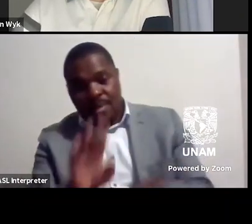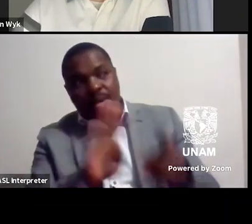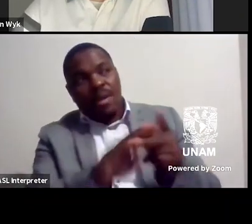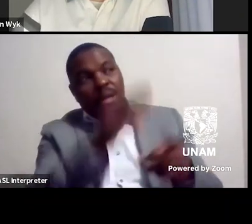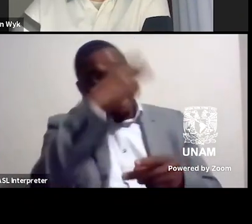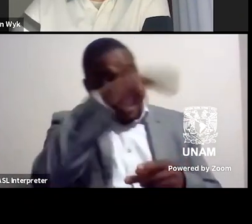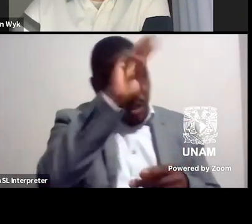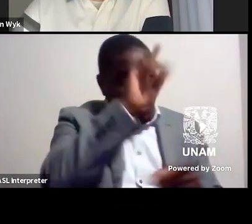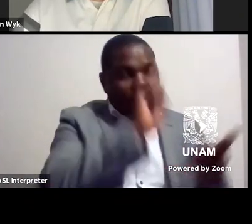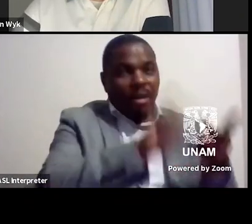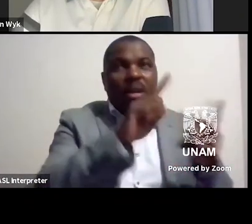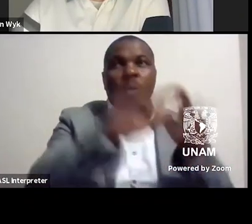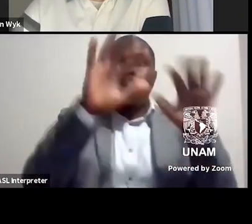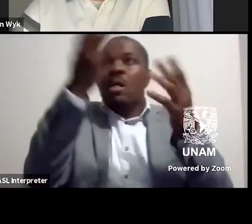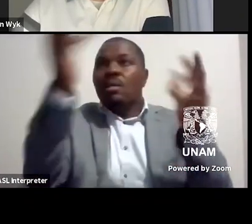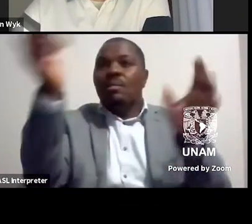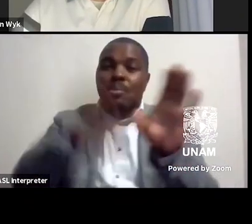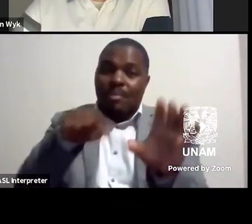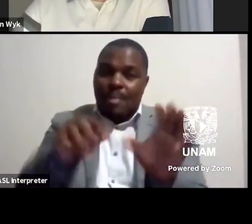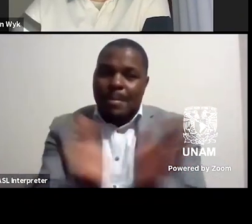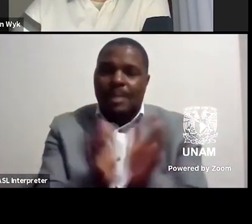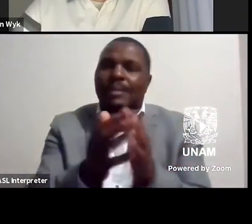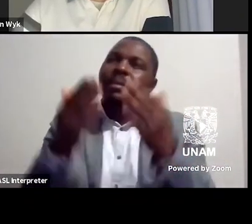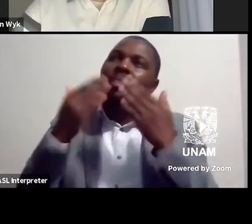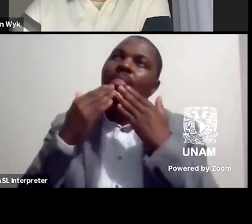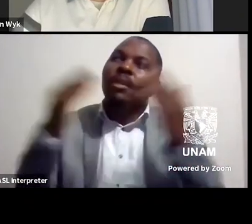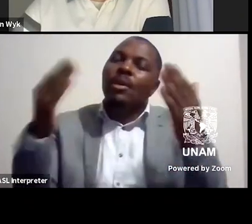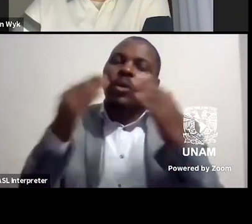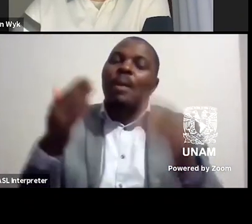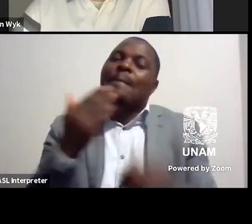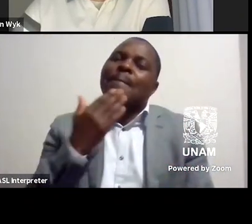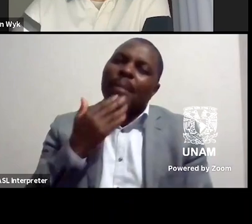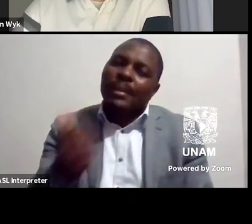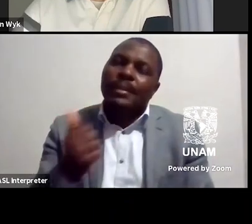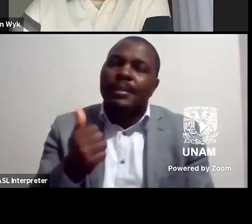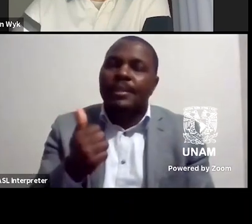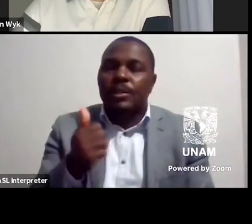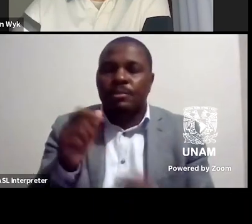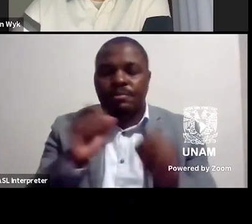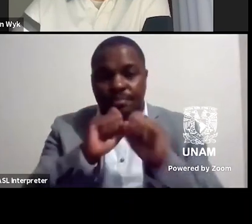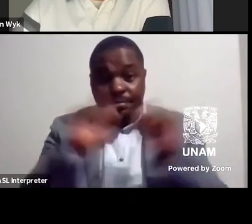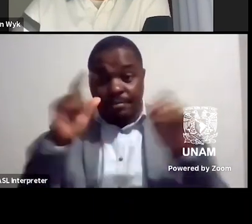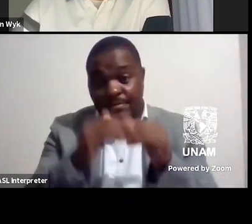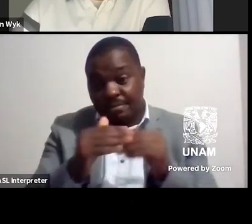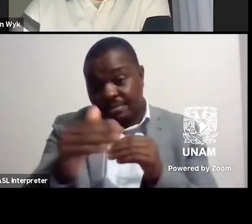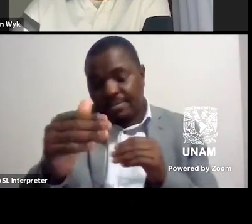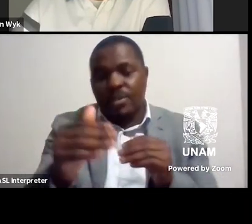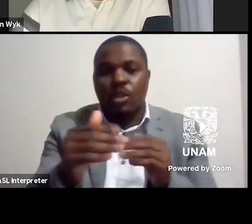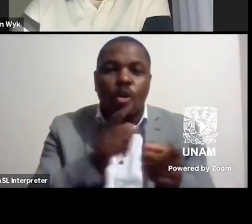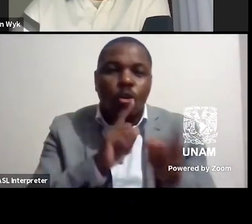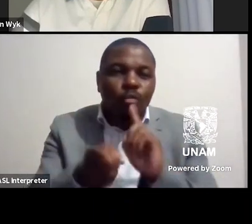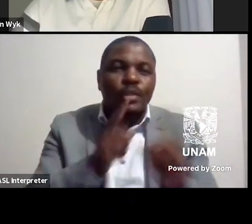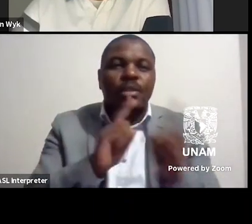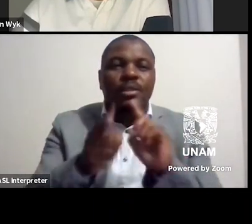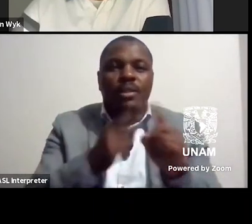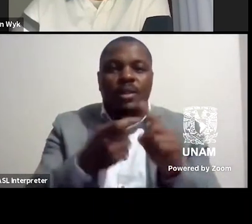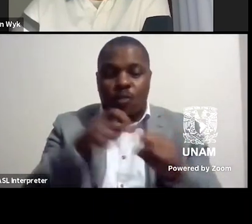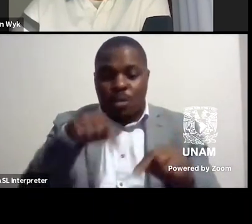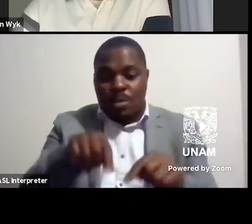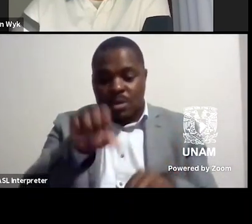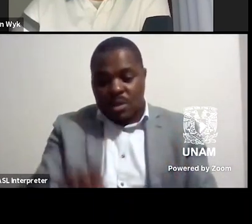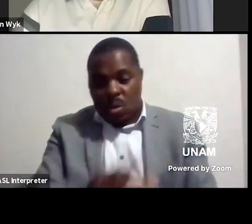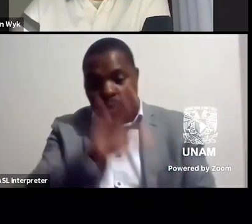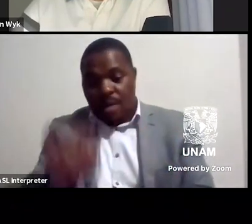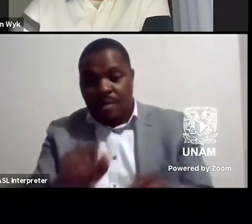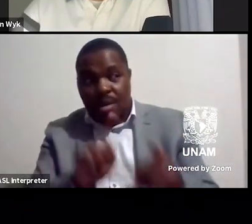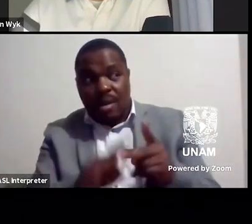that you've enjoyed this session please keep a lookout for the conversations between south african and mexican writers that will